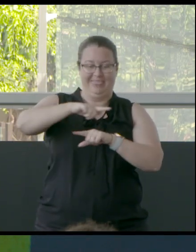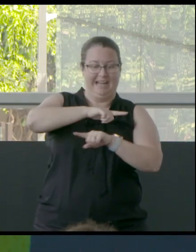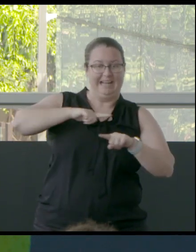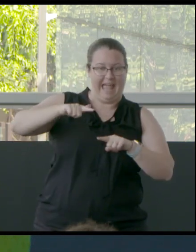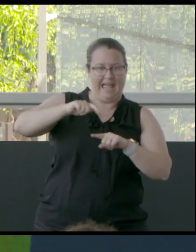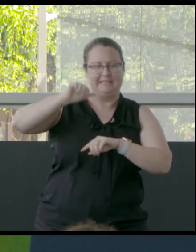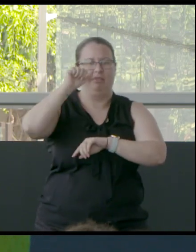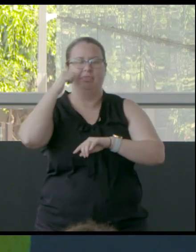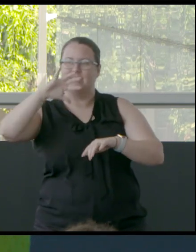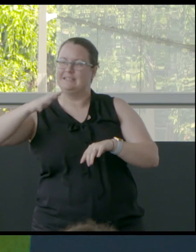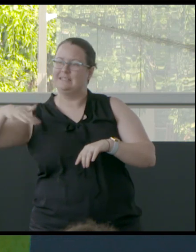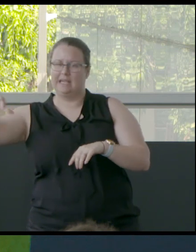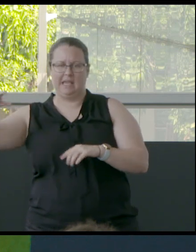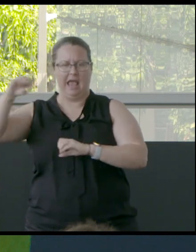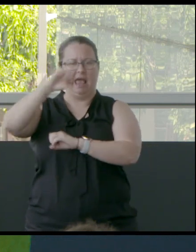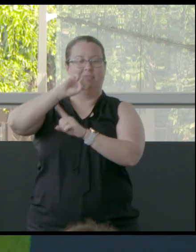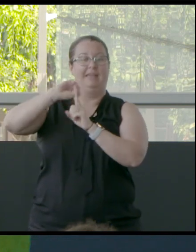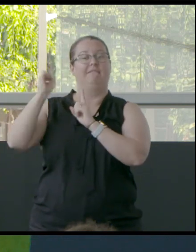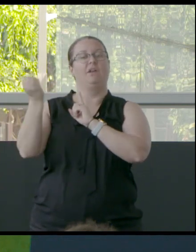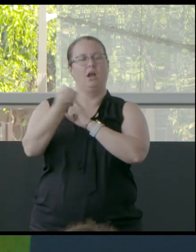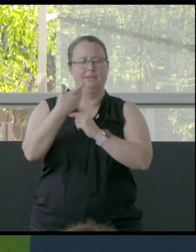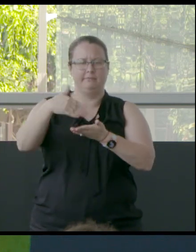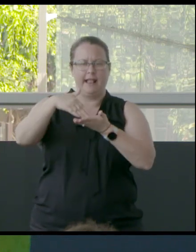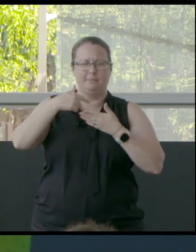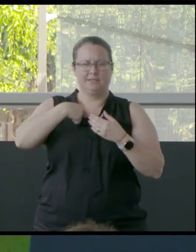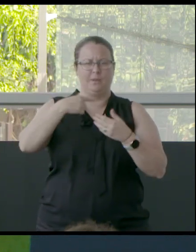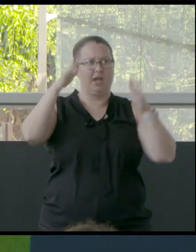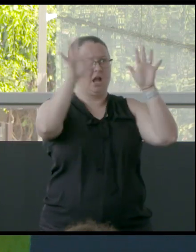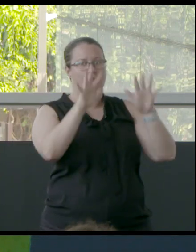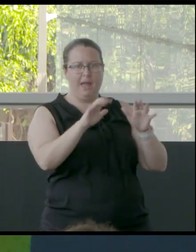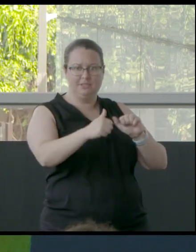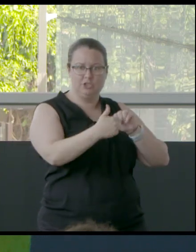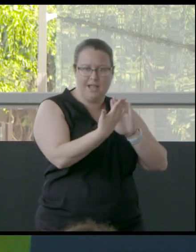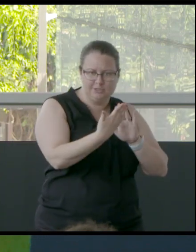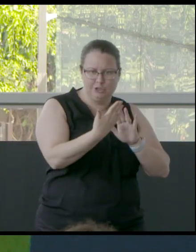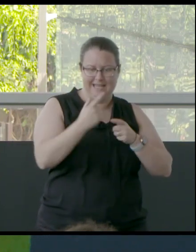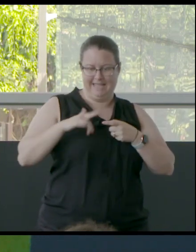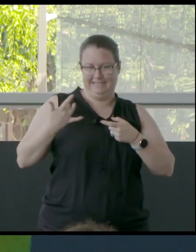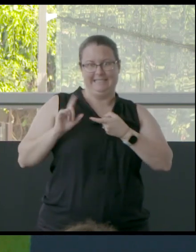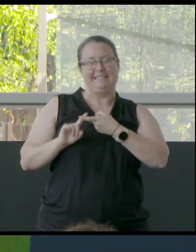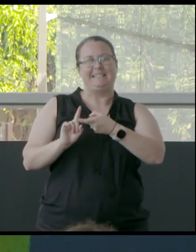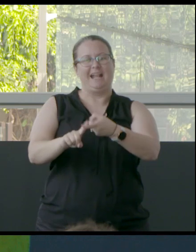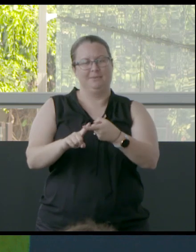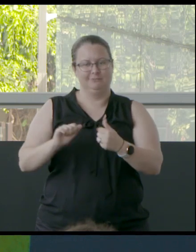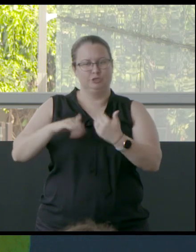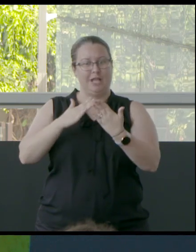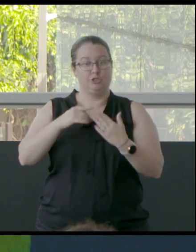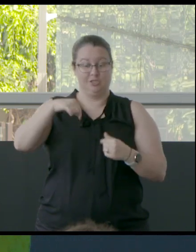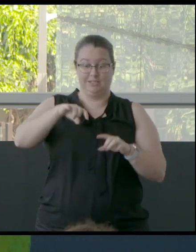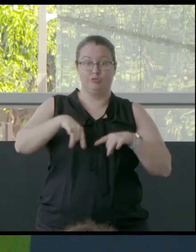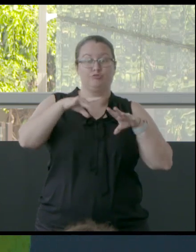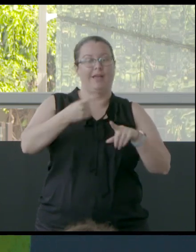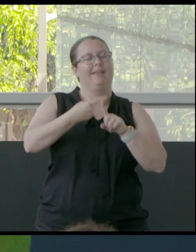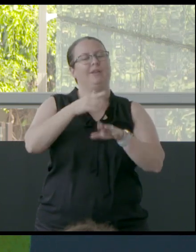can help us tackle the climate and sustainability challenges faced here and overseas. We'll be highlighting the